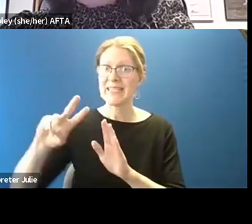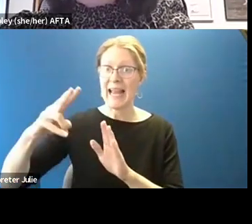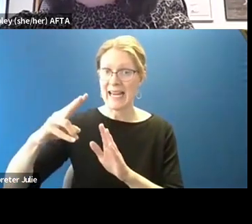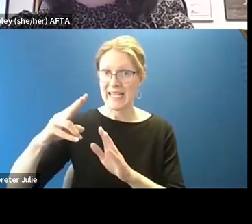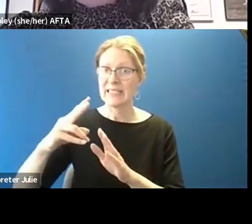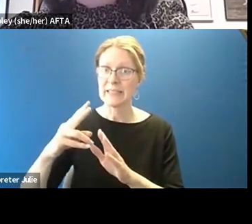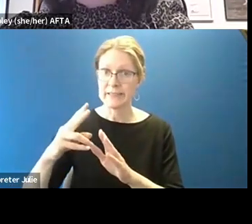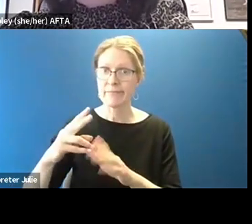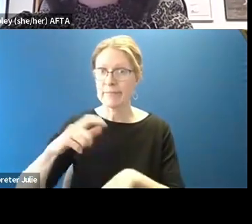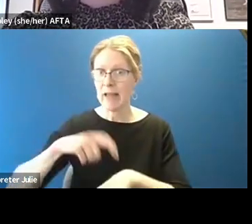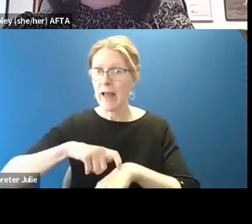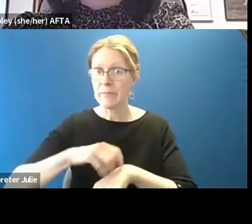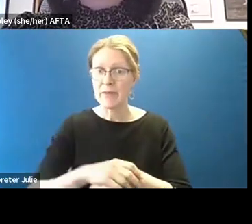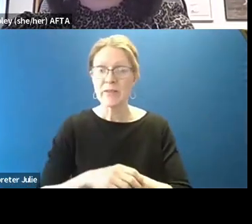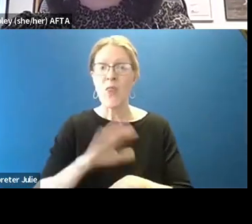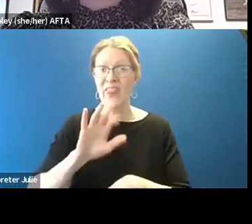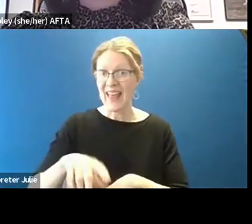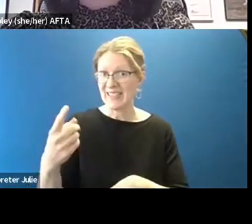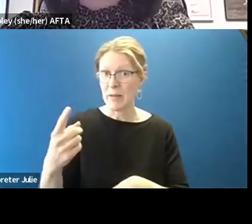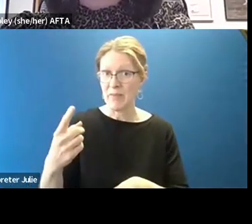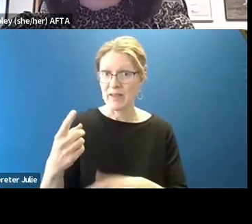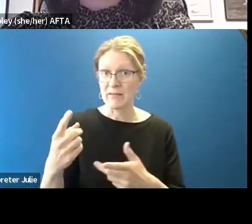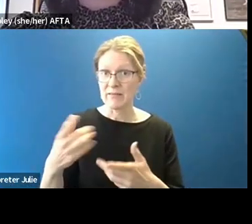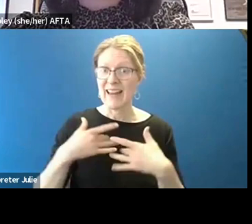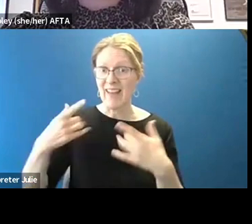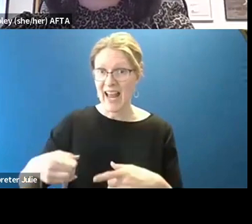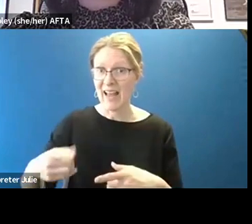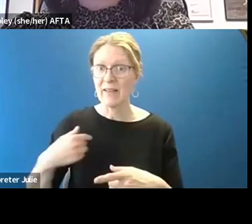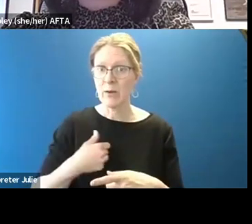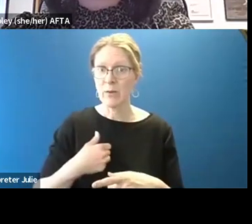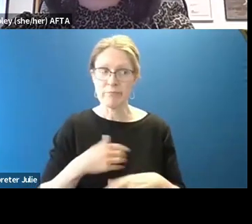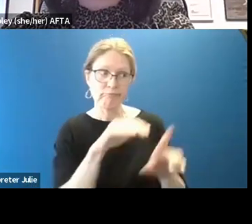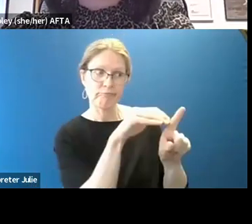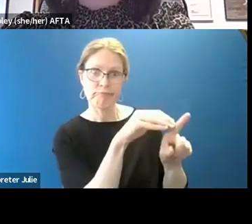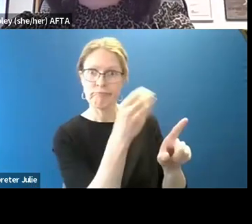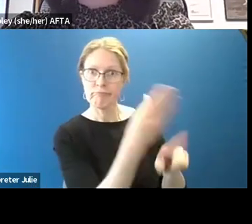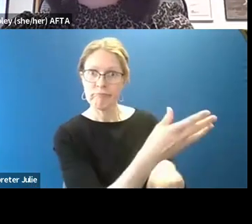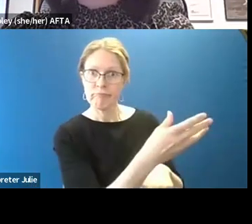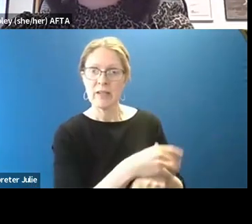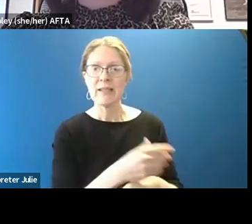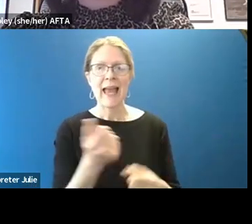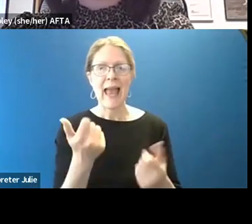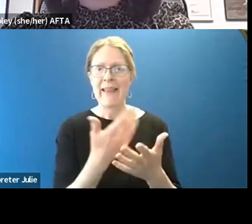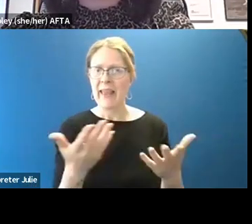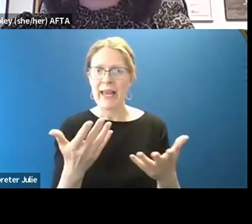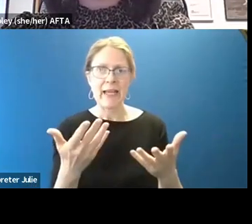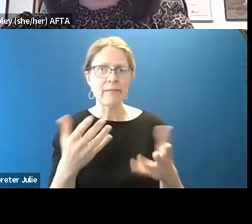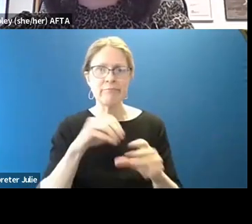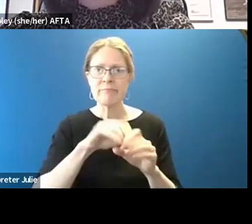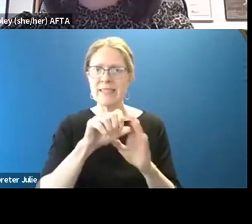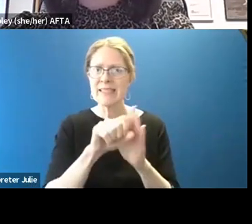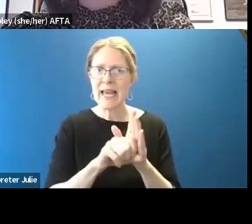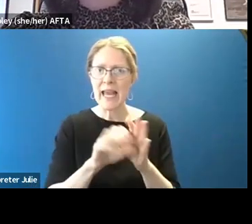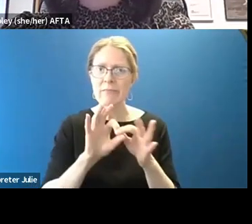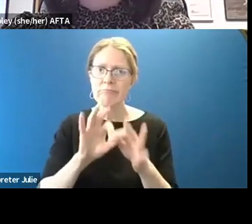we use. You know, other statewide events that surround or involve the arts, we make sure